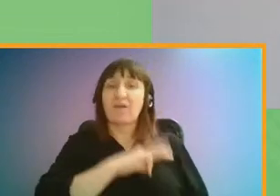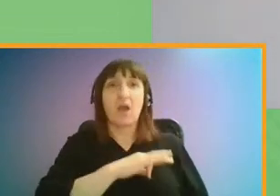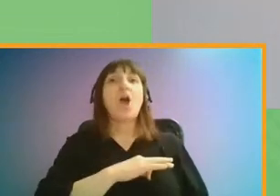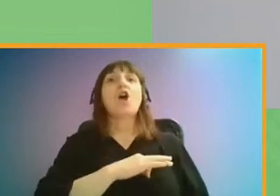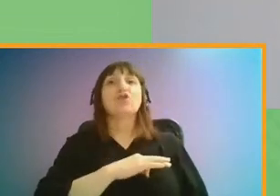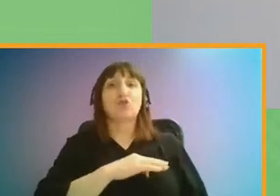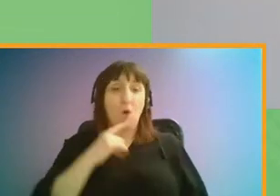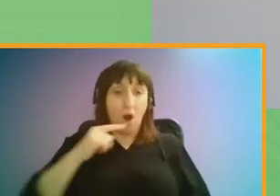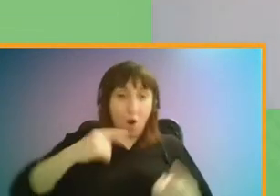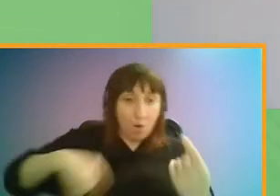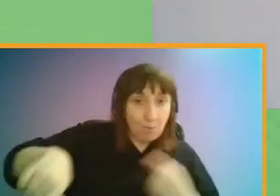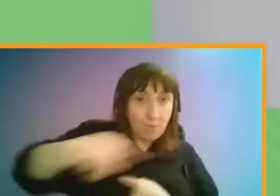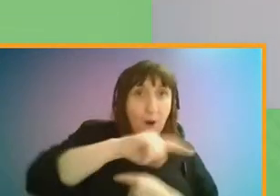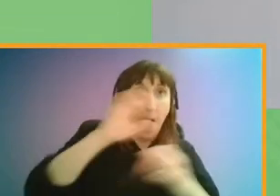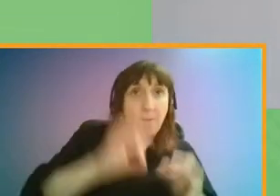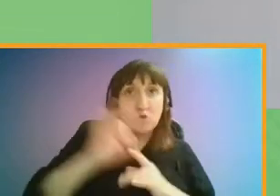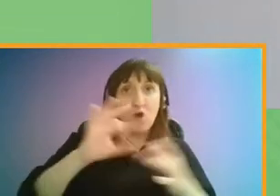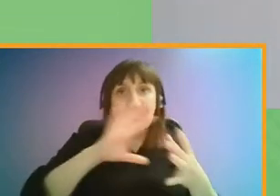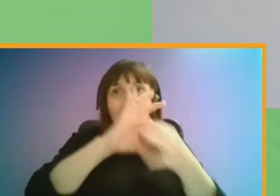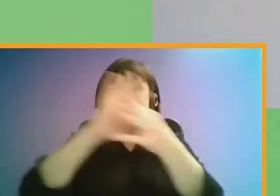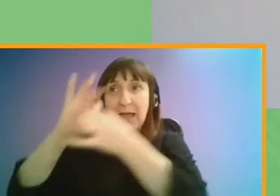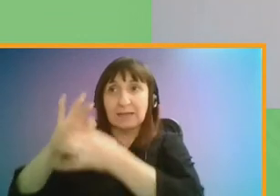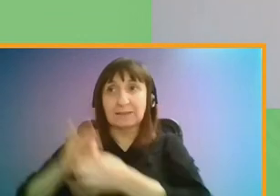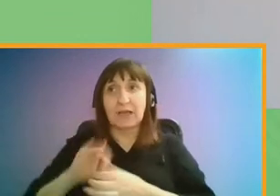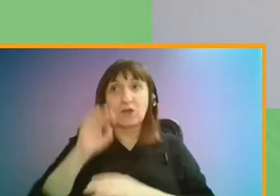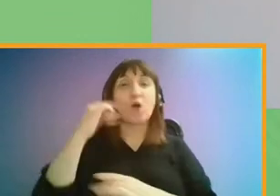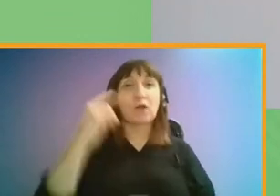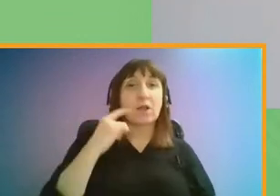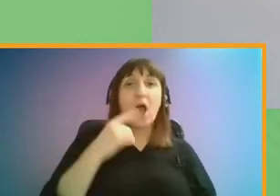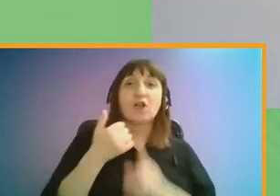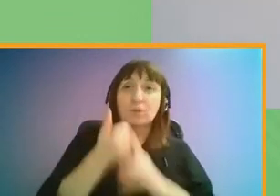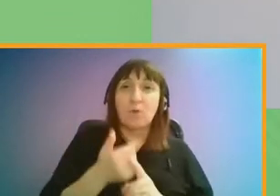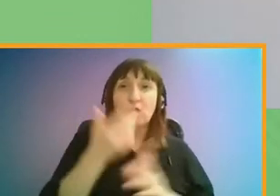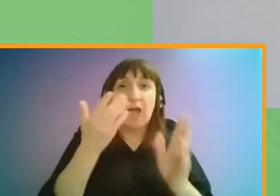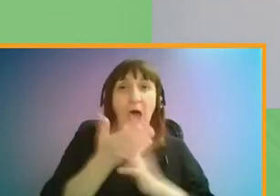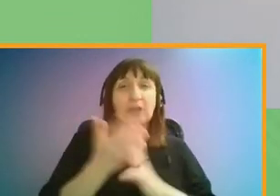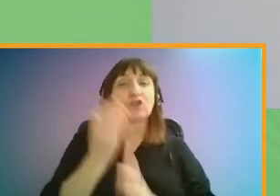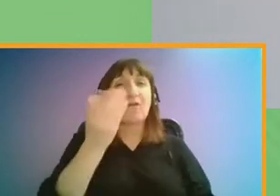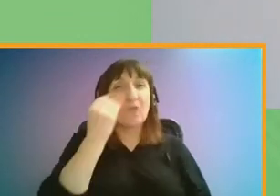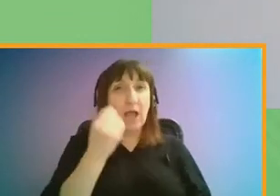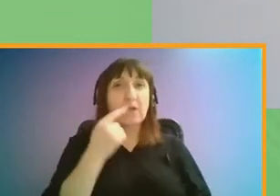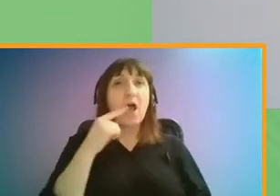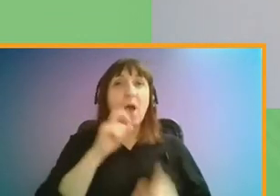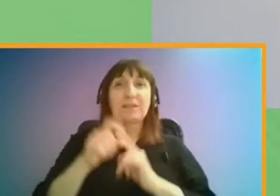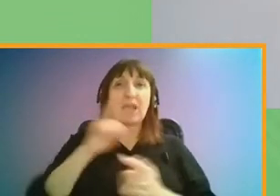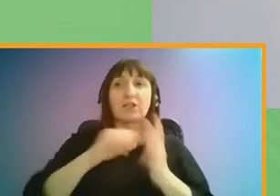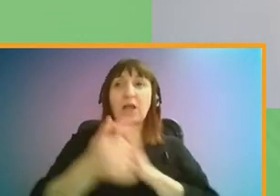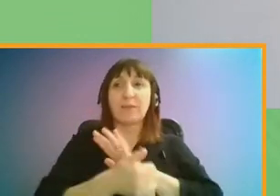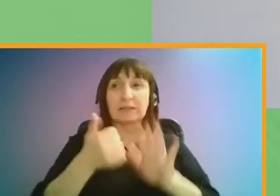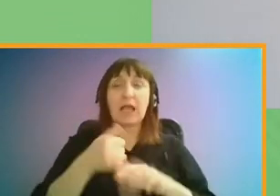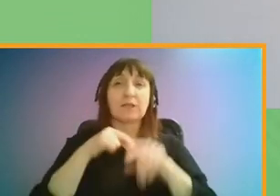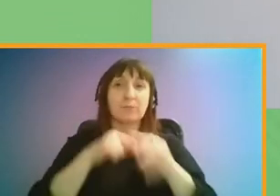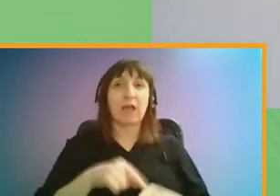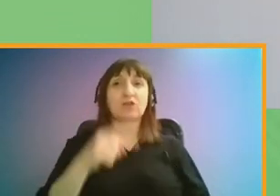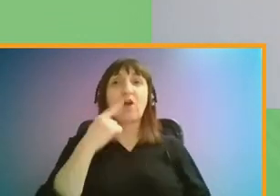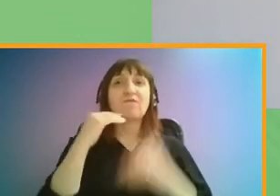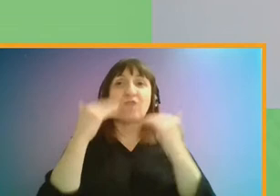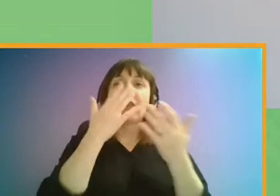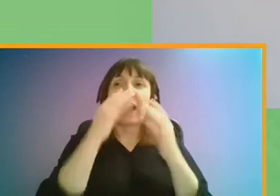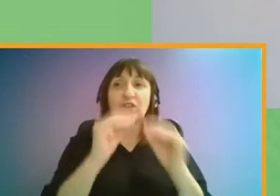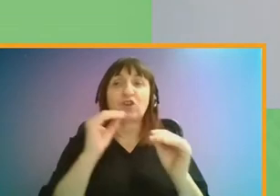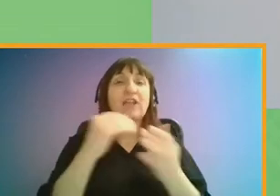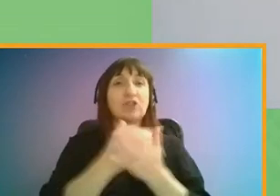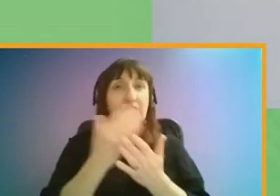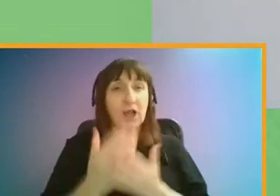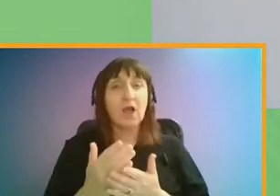cross borough links in Outer London to support access for learners particularly in the skills-based and further education sectors that will be